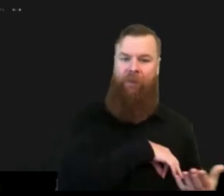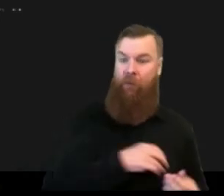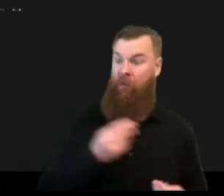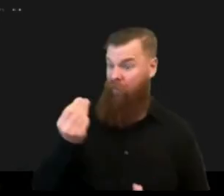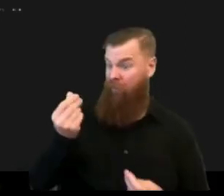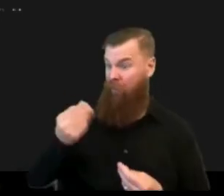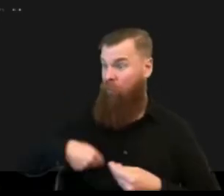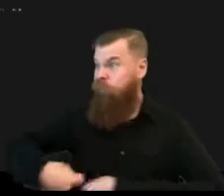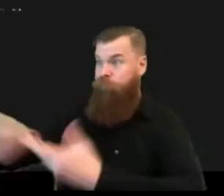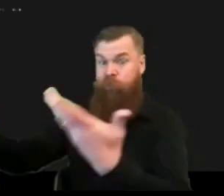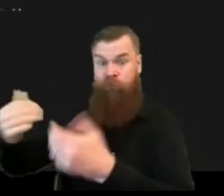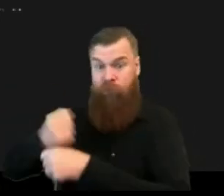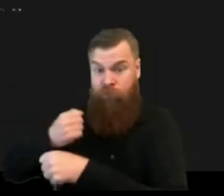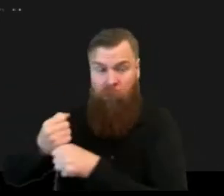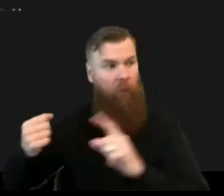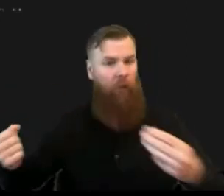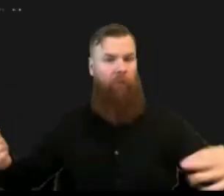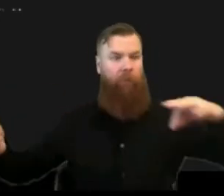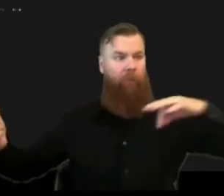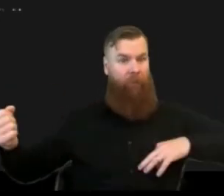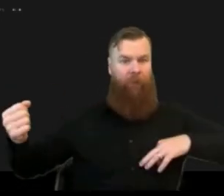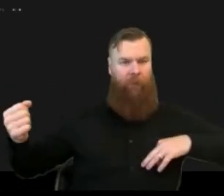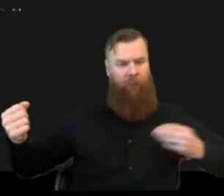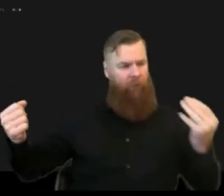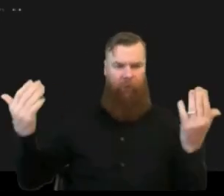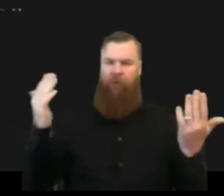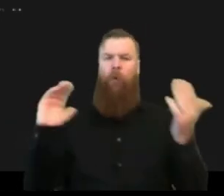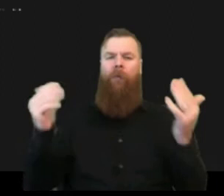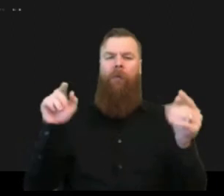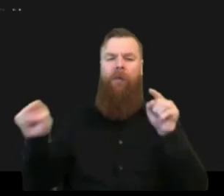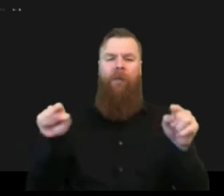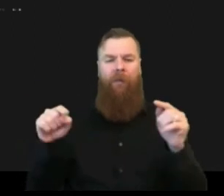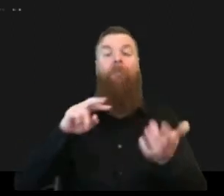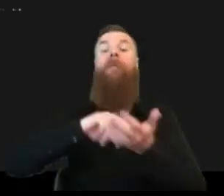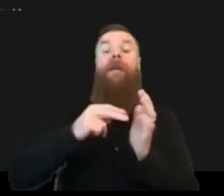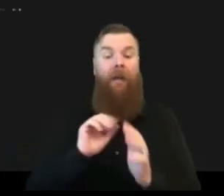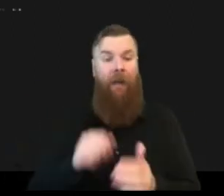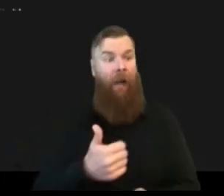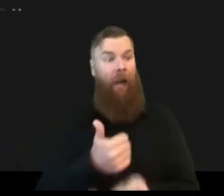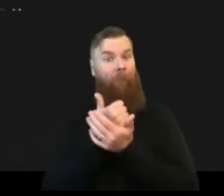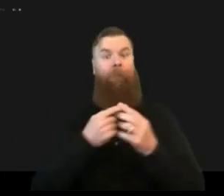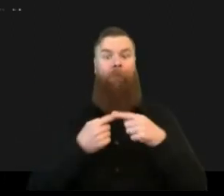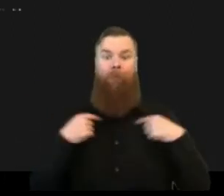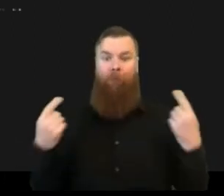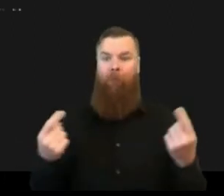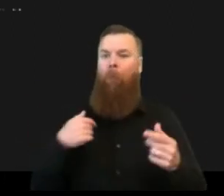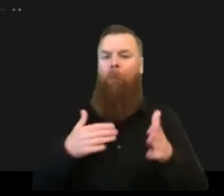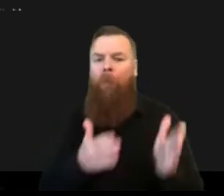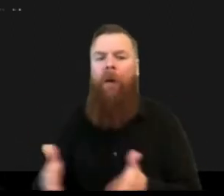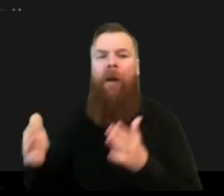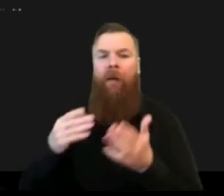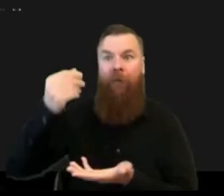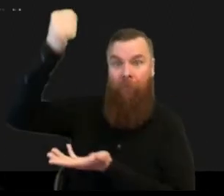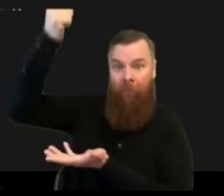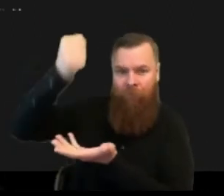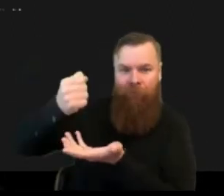but it can also help us forecast or um do kind of scenarios um and and by doing that